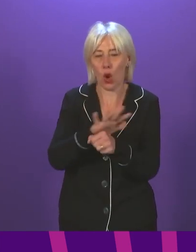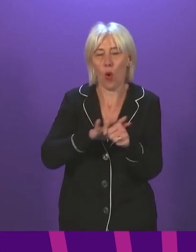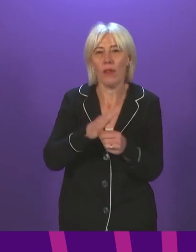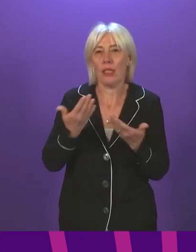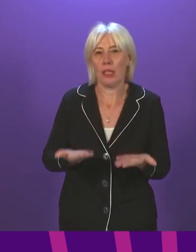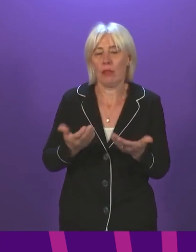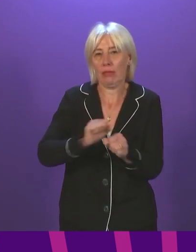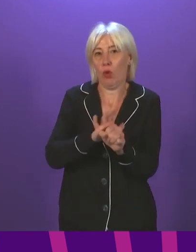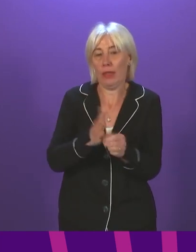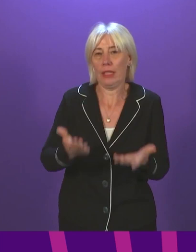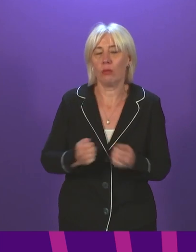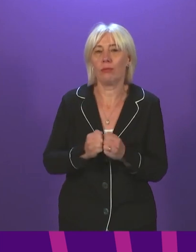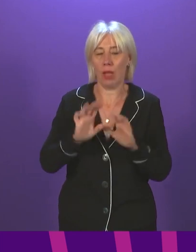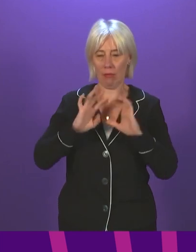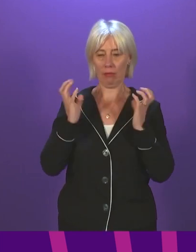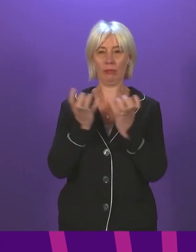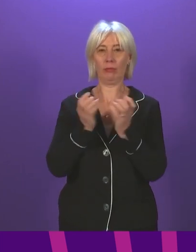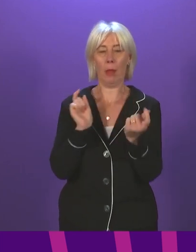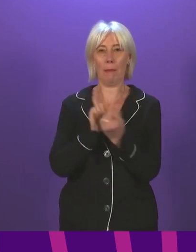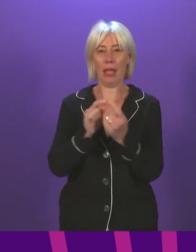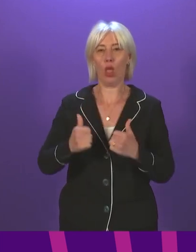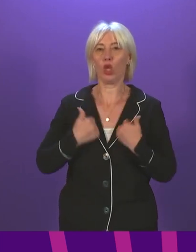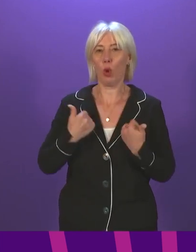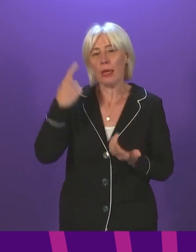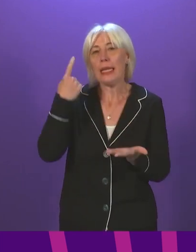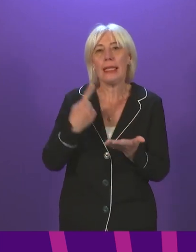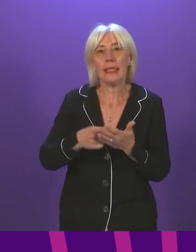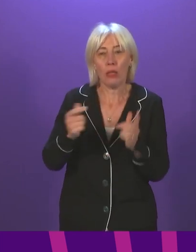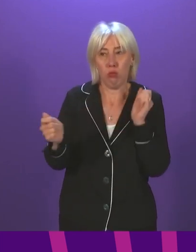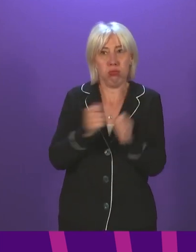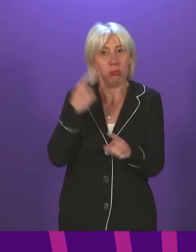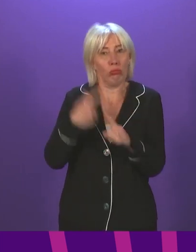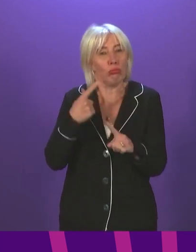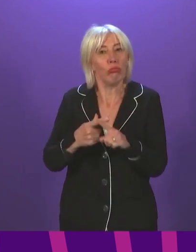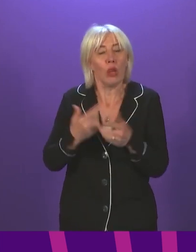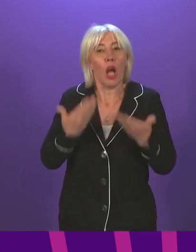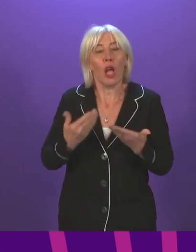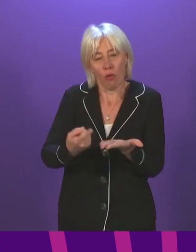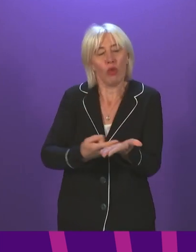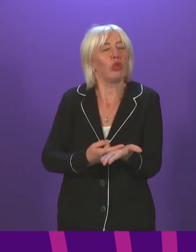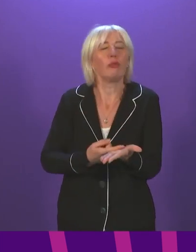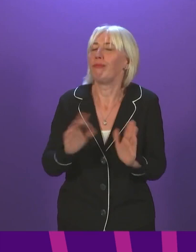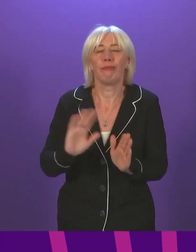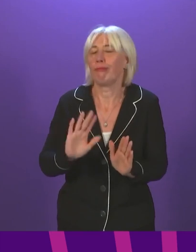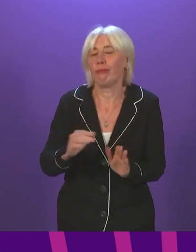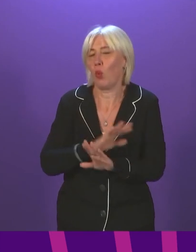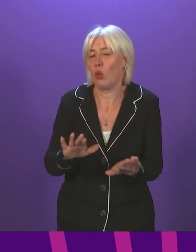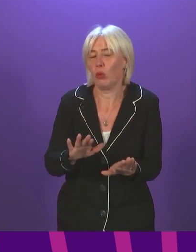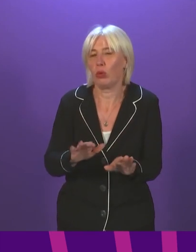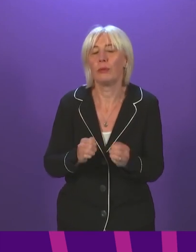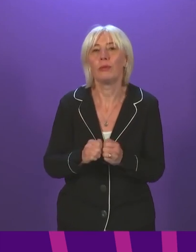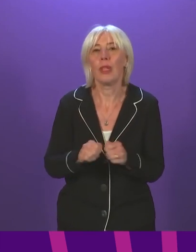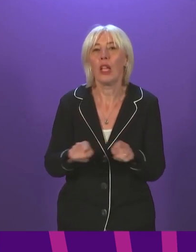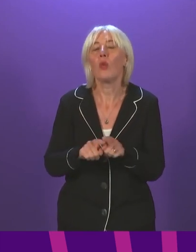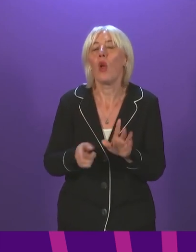confirm that the Cabinet met this morning and decided not to make any immediate changes to the current regulations in place. I will also